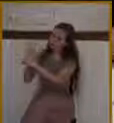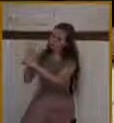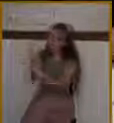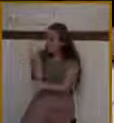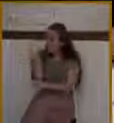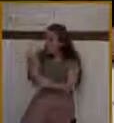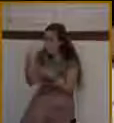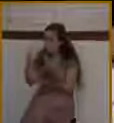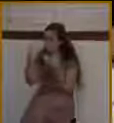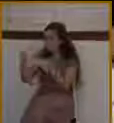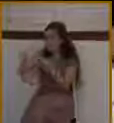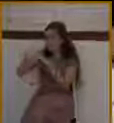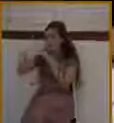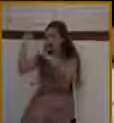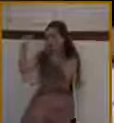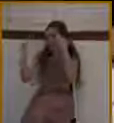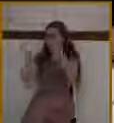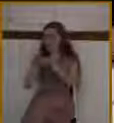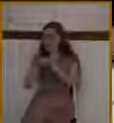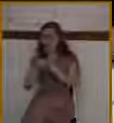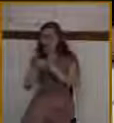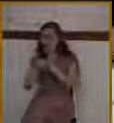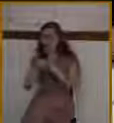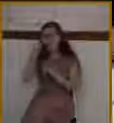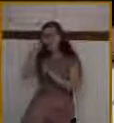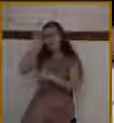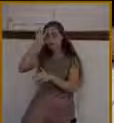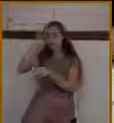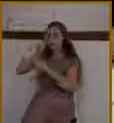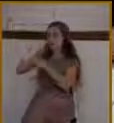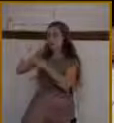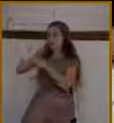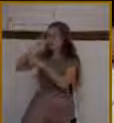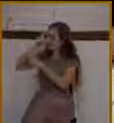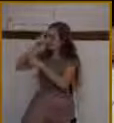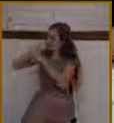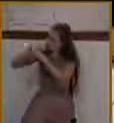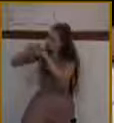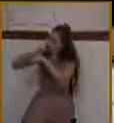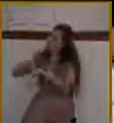in Christ, putting their absolute faith in Christ.